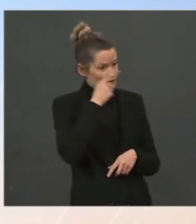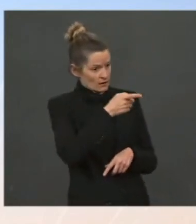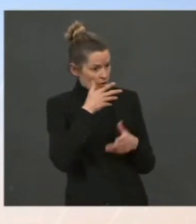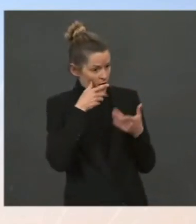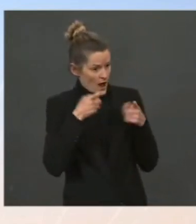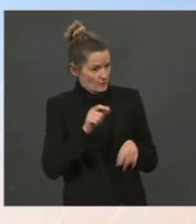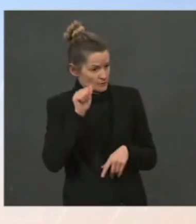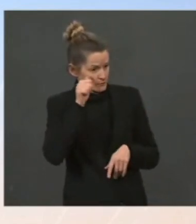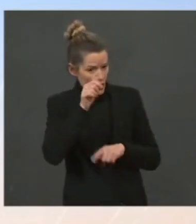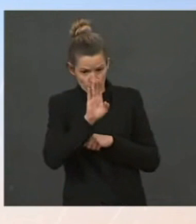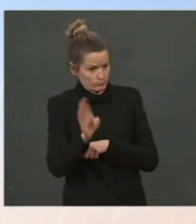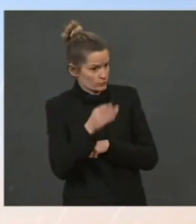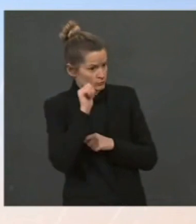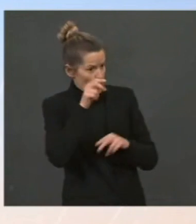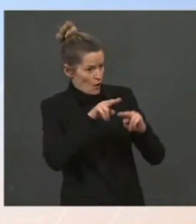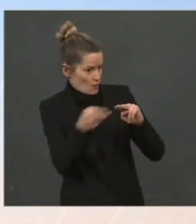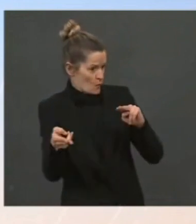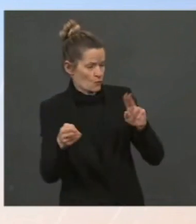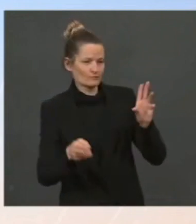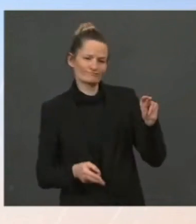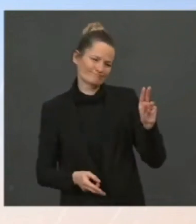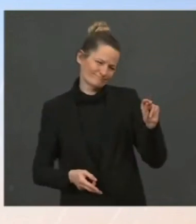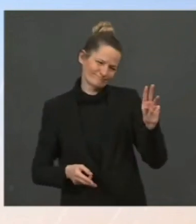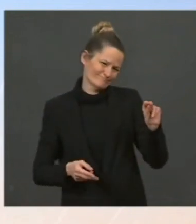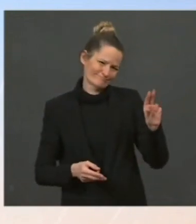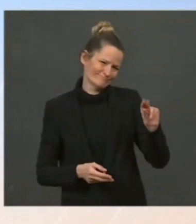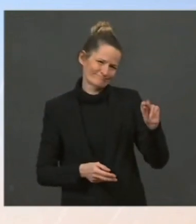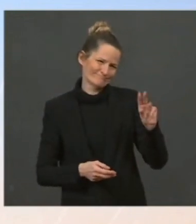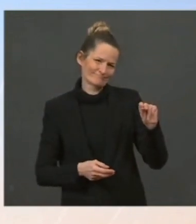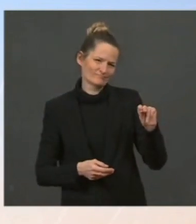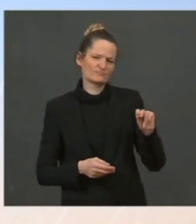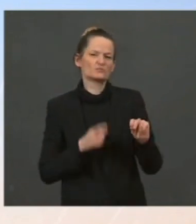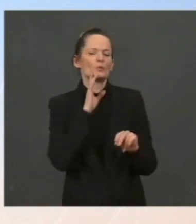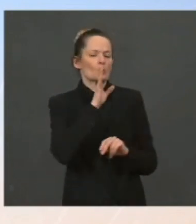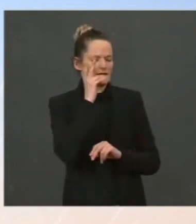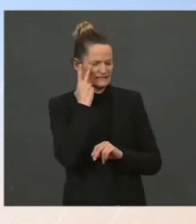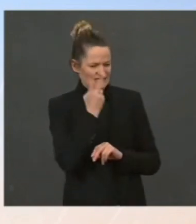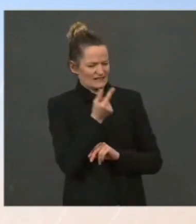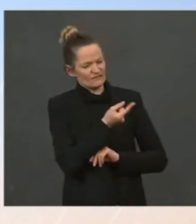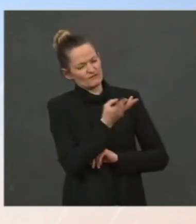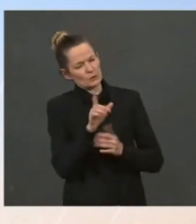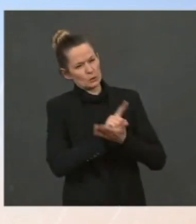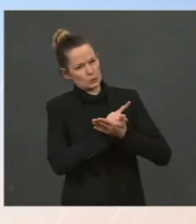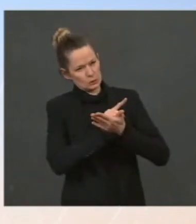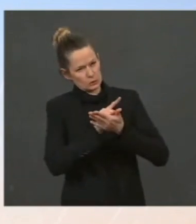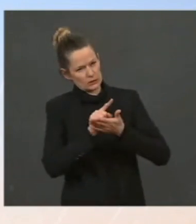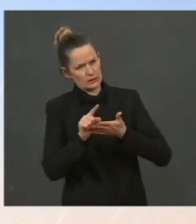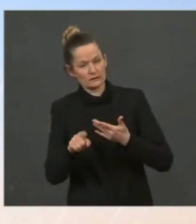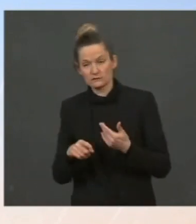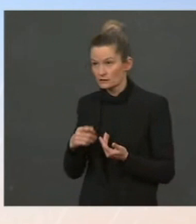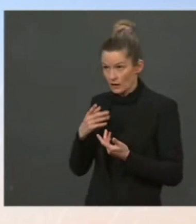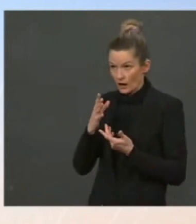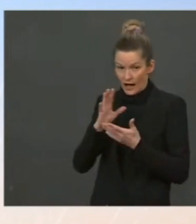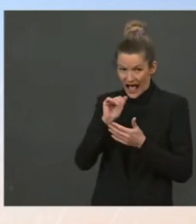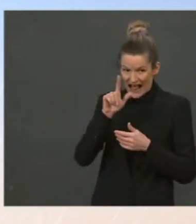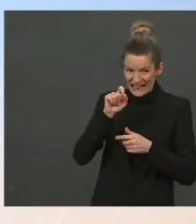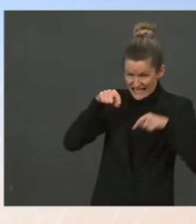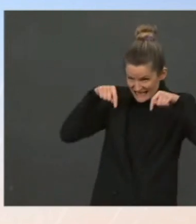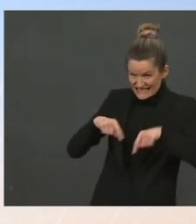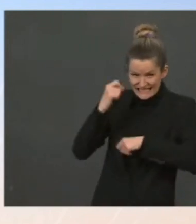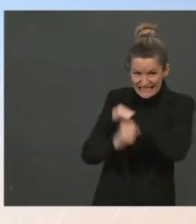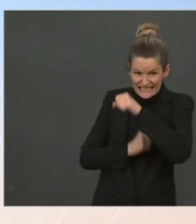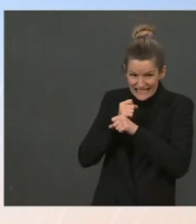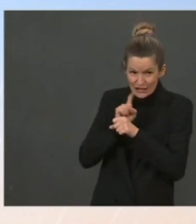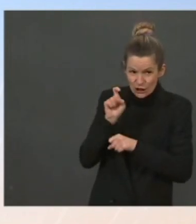few weeks that people hopefully will start to see the difference. Before the end of the year, before the Christmas holiday? I think that people will start to see some tick down